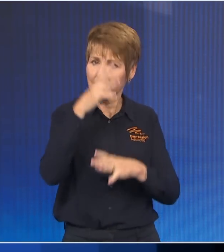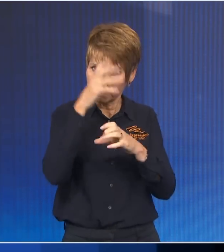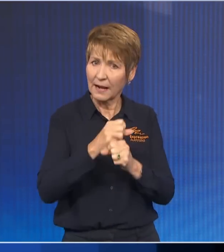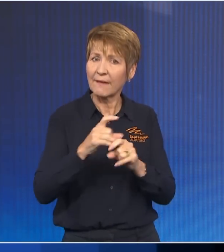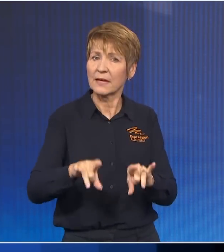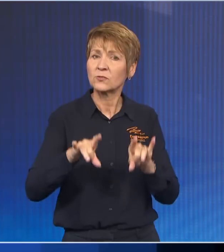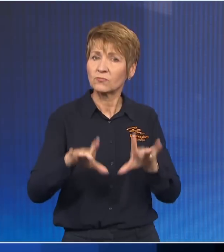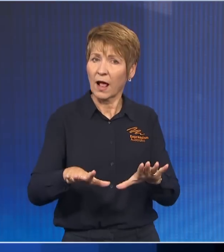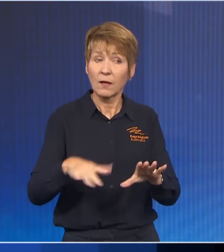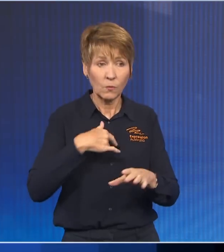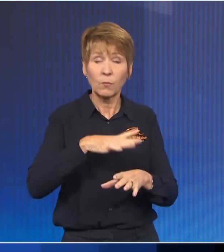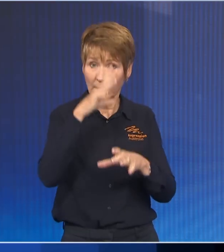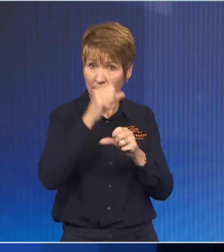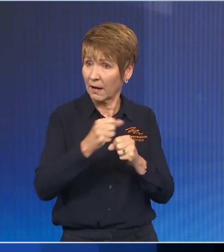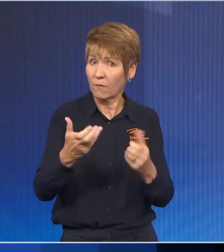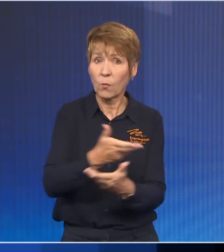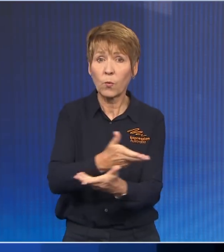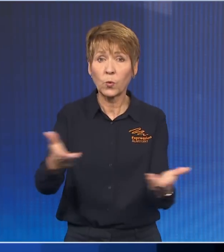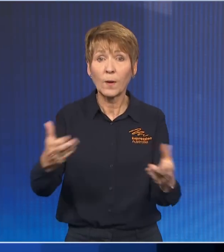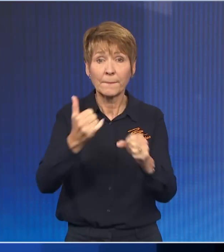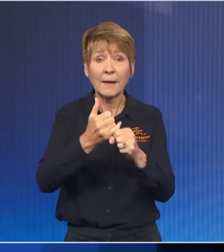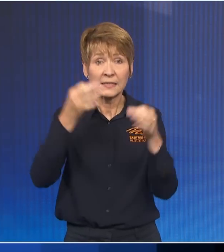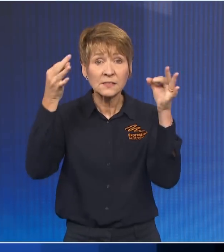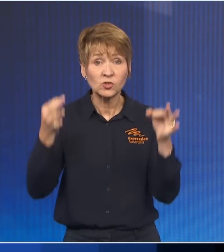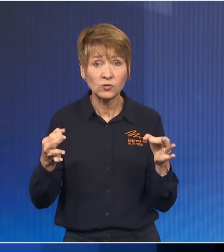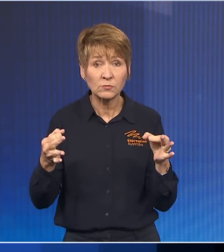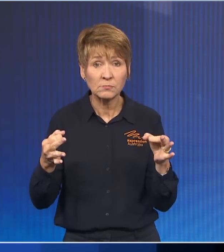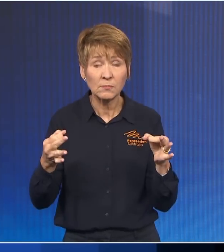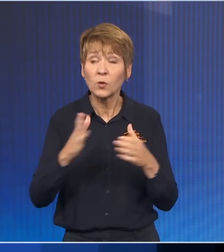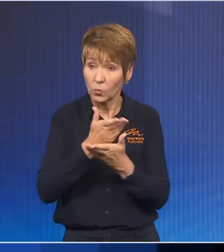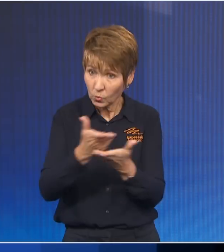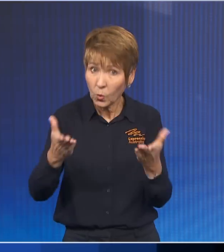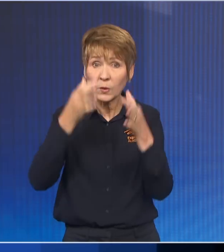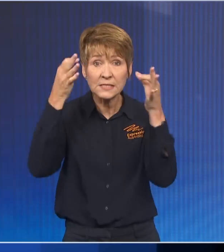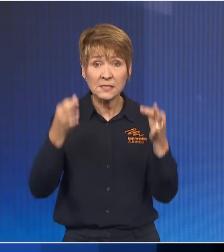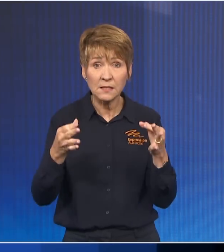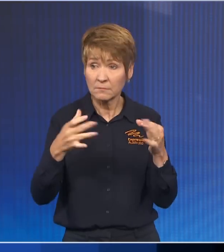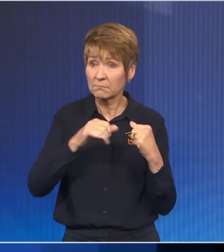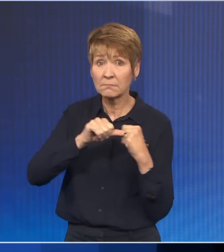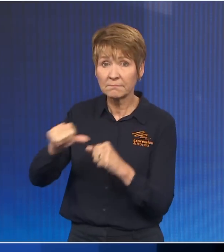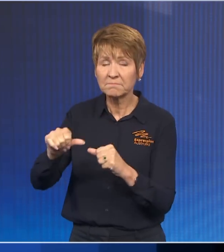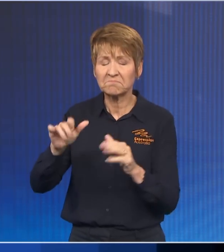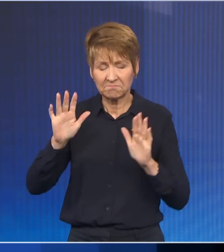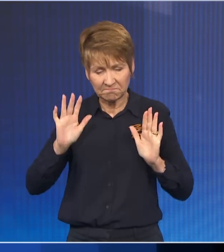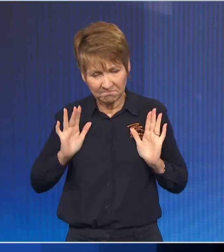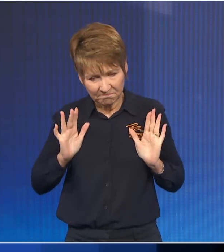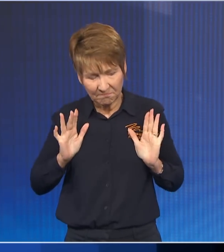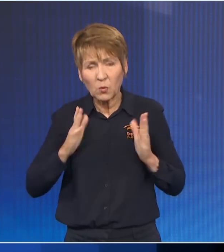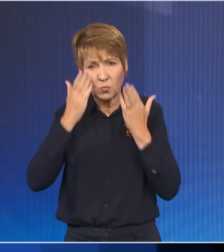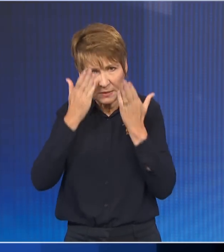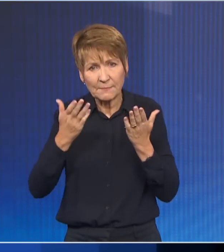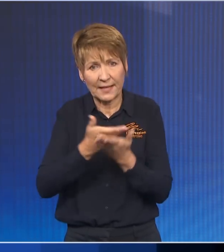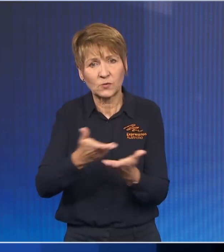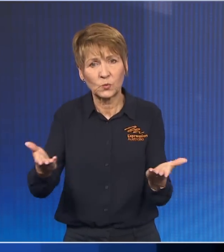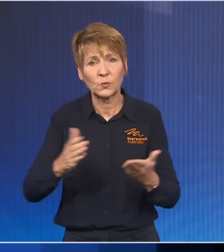believe in Australians and we respect the decision of the Australian people. In relation